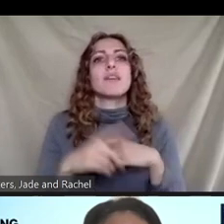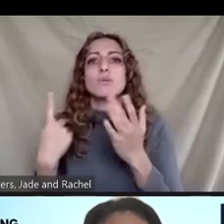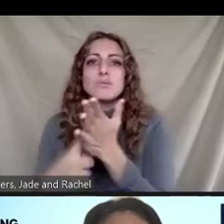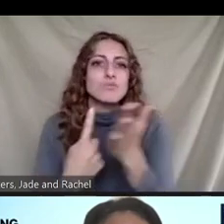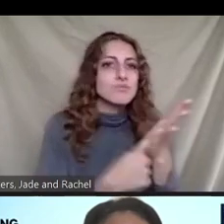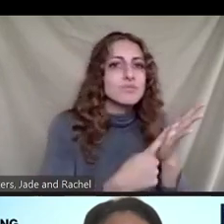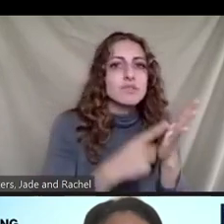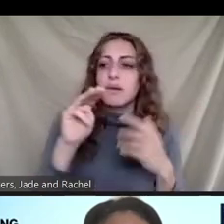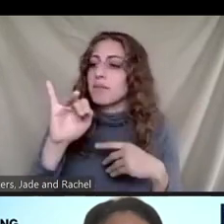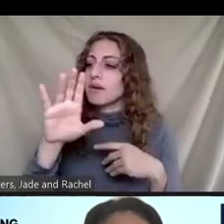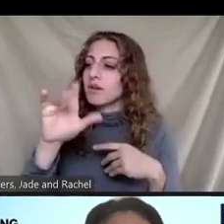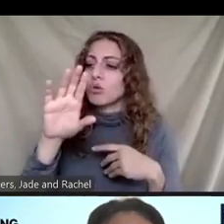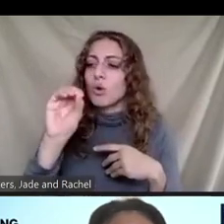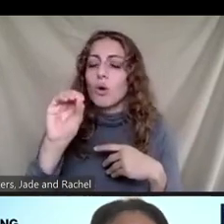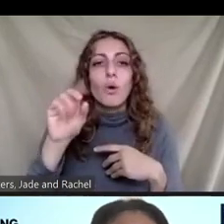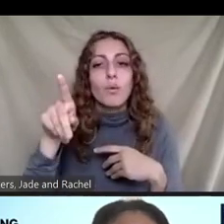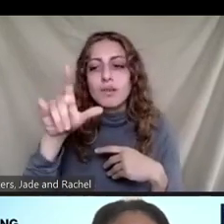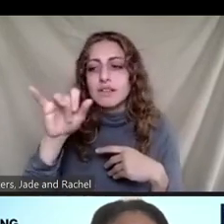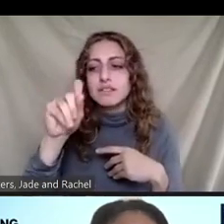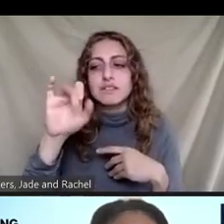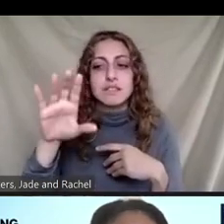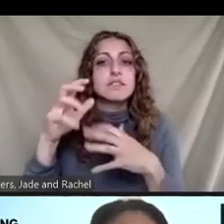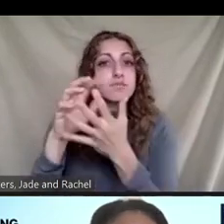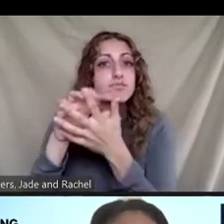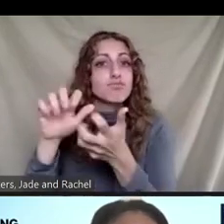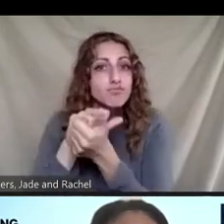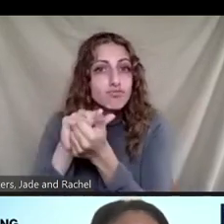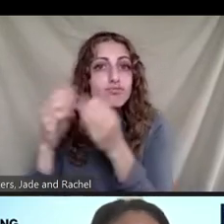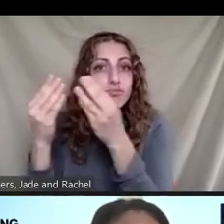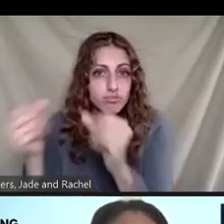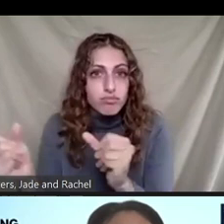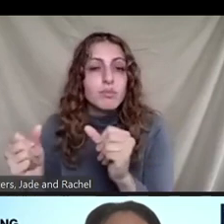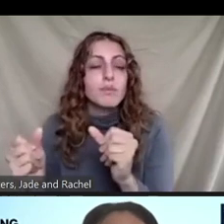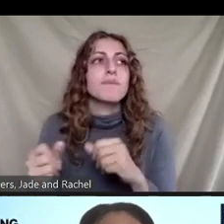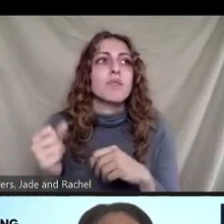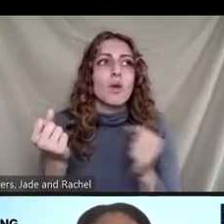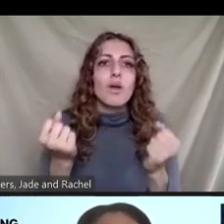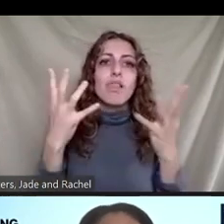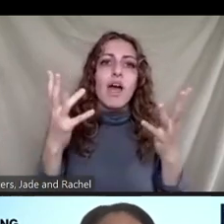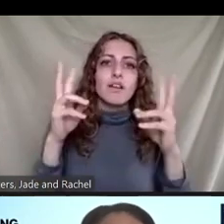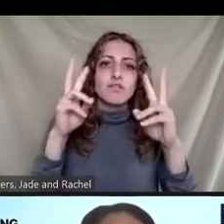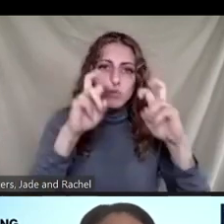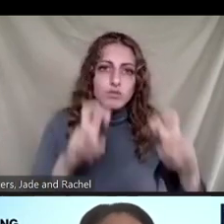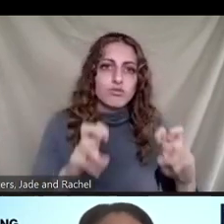plastics, truly mineralize into CO2. So I think there's lots of fundamental research opportunities in this space.